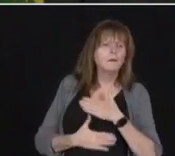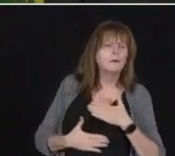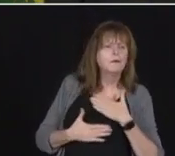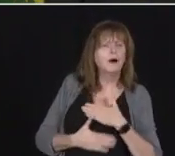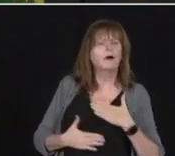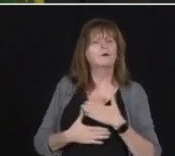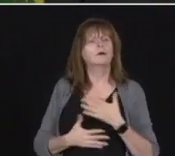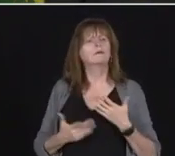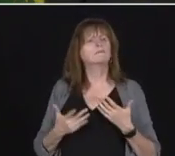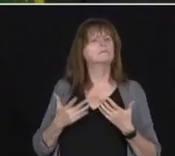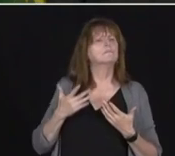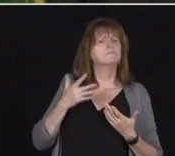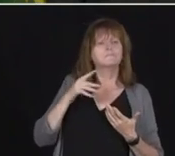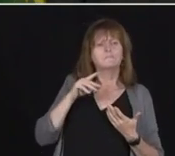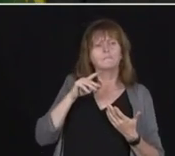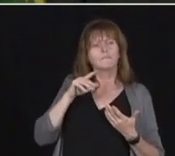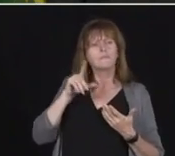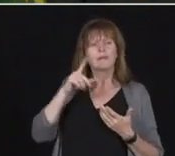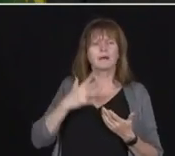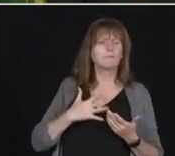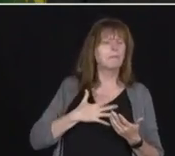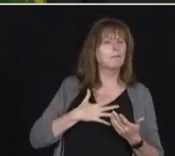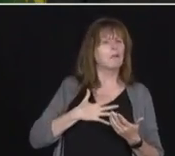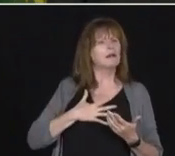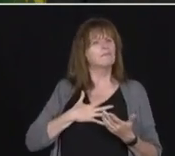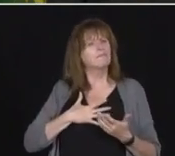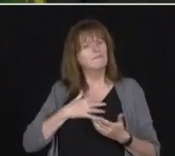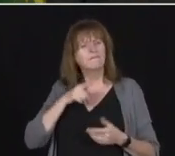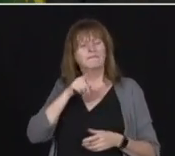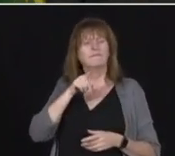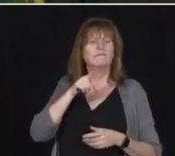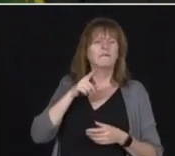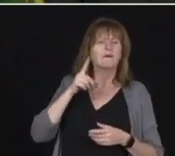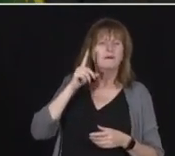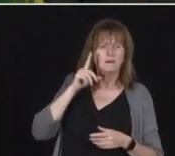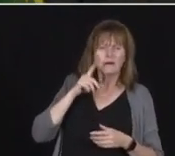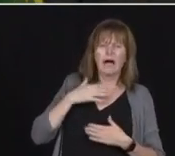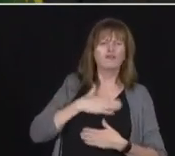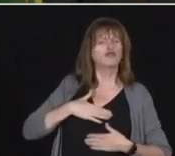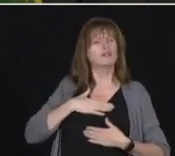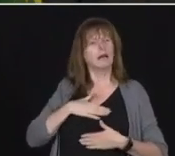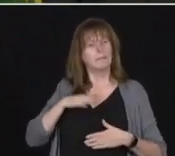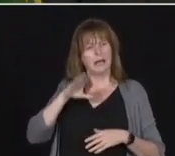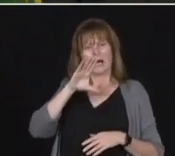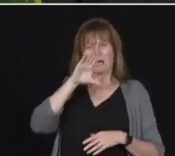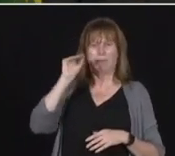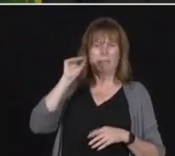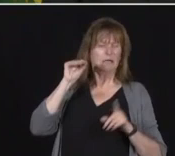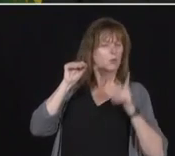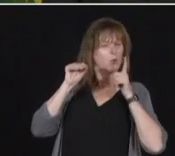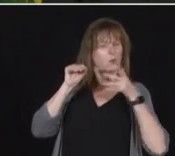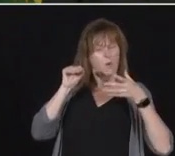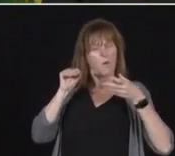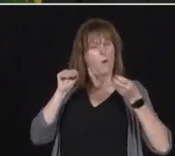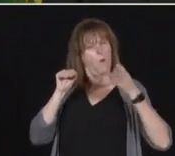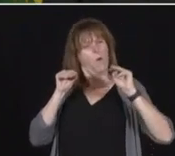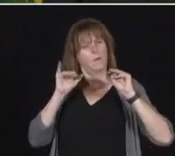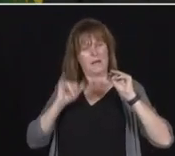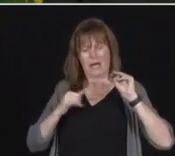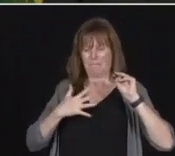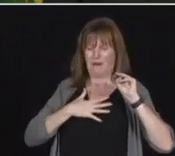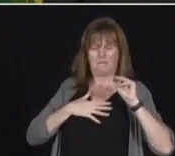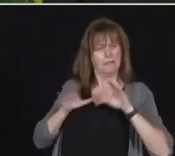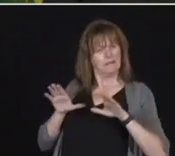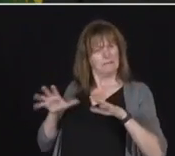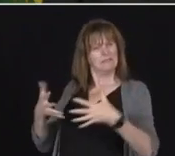Raptors, would be paying for and buying its own tests, obtaining its own tests. Since then, the NHL has said that it would